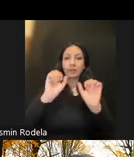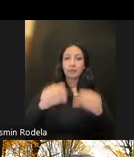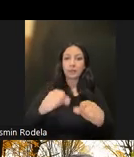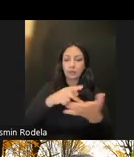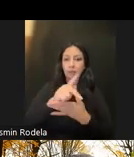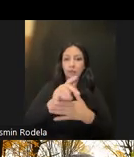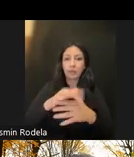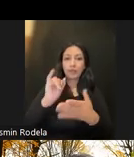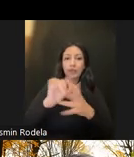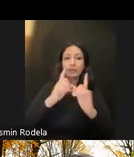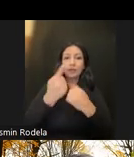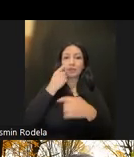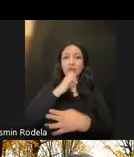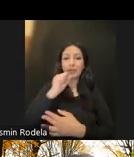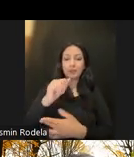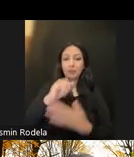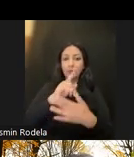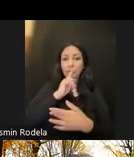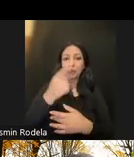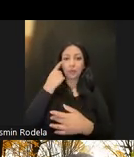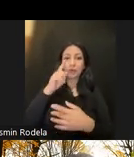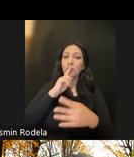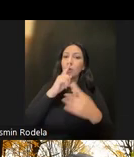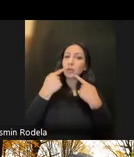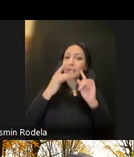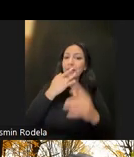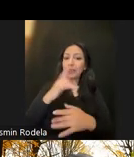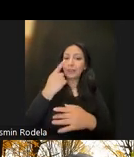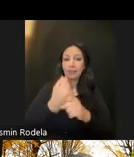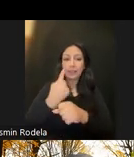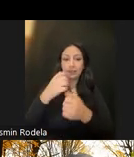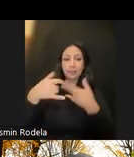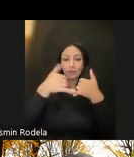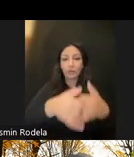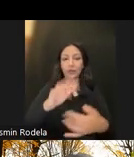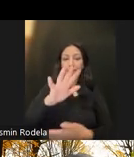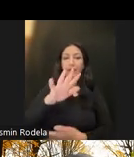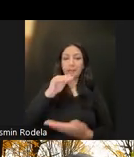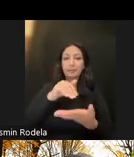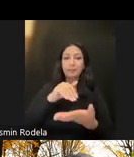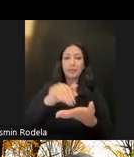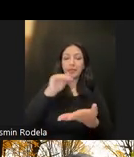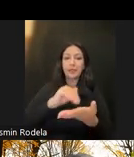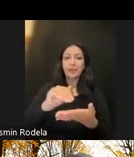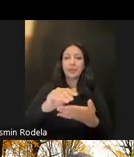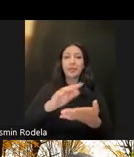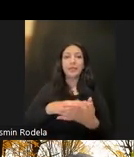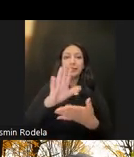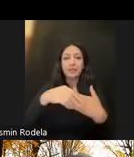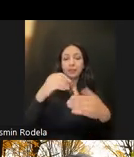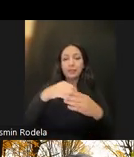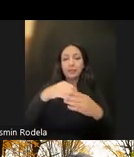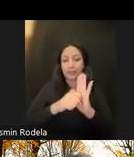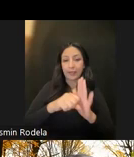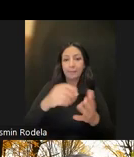The Department of Aging was really fortunate last year to be awarded $5 million in the state budget